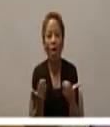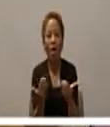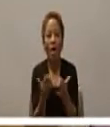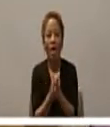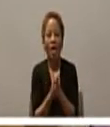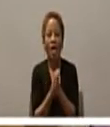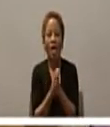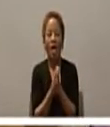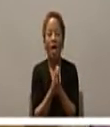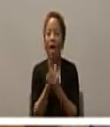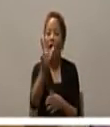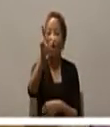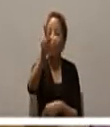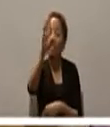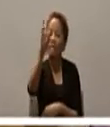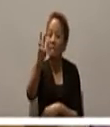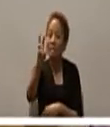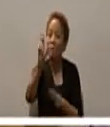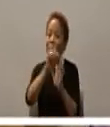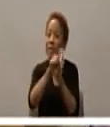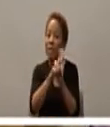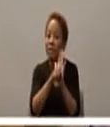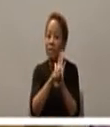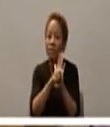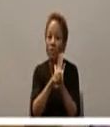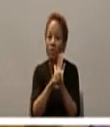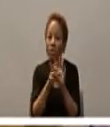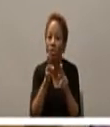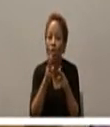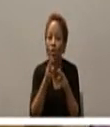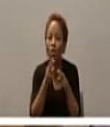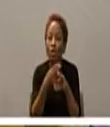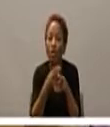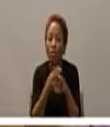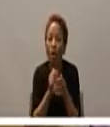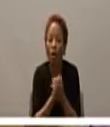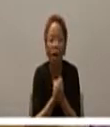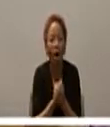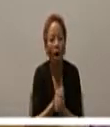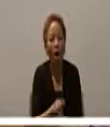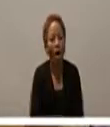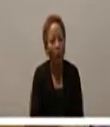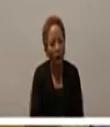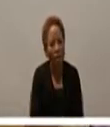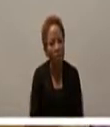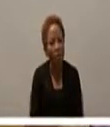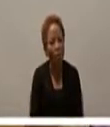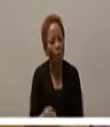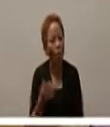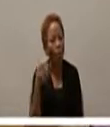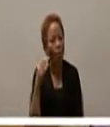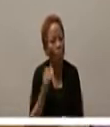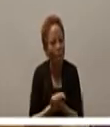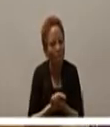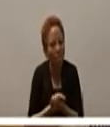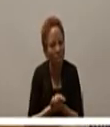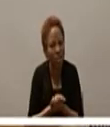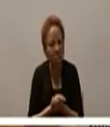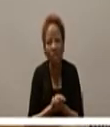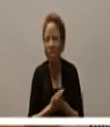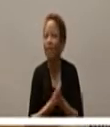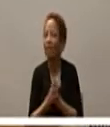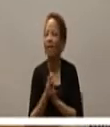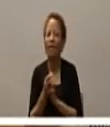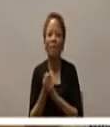it in 36 minutes I could never go that quickly but I tried but I didn't make it that quickly